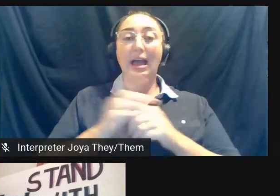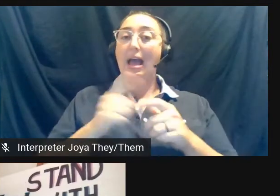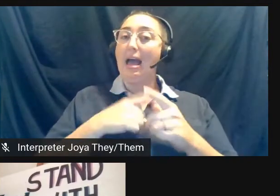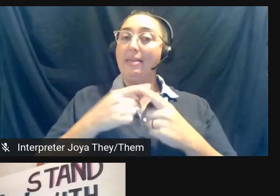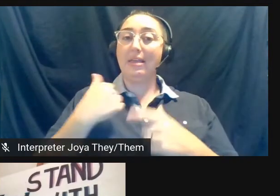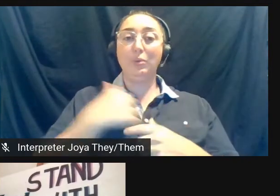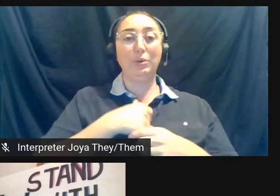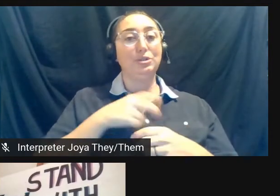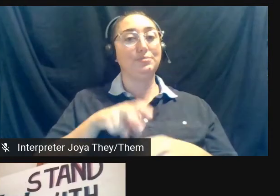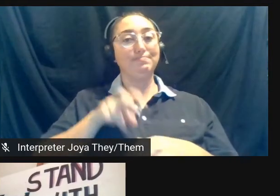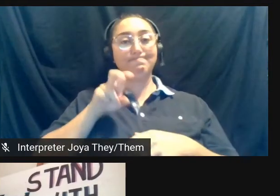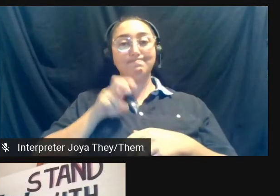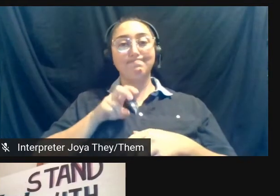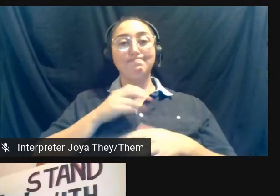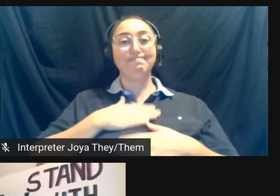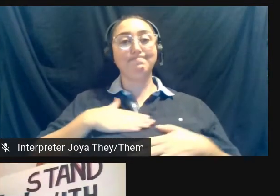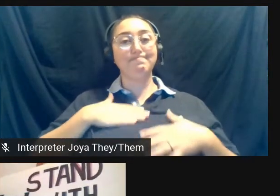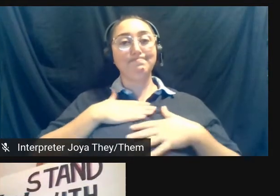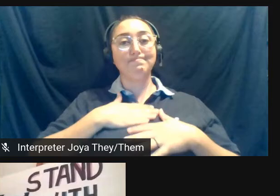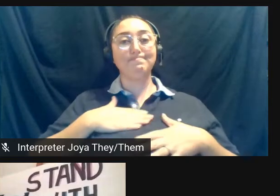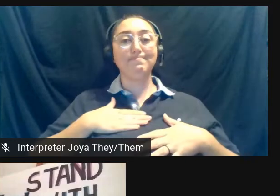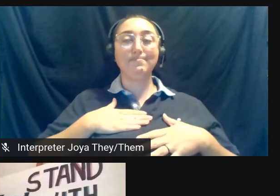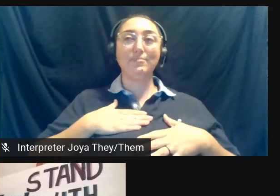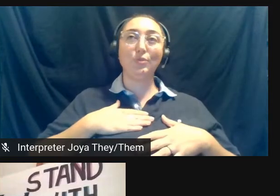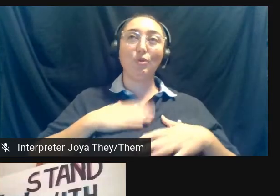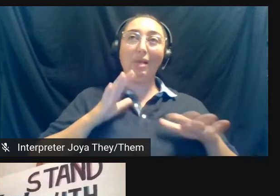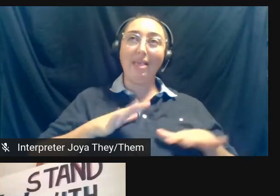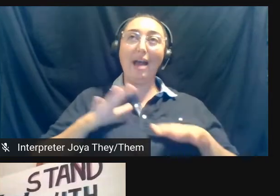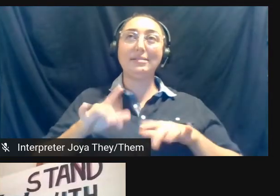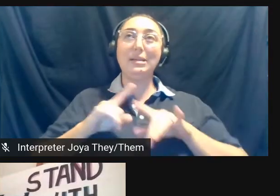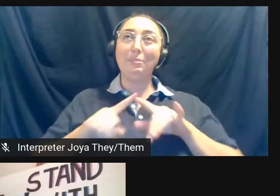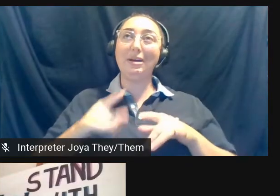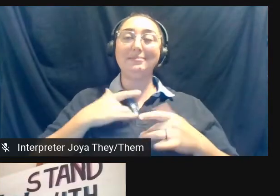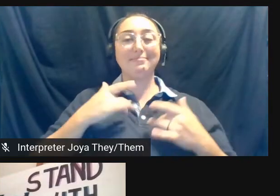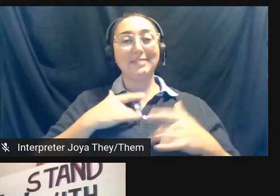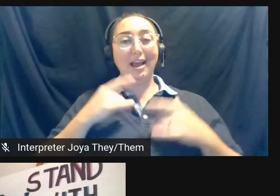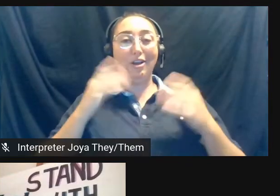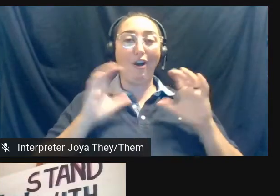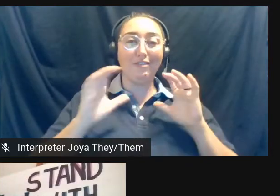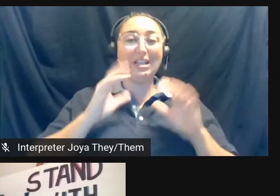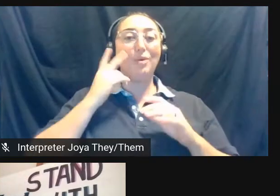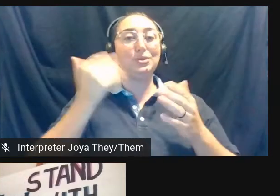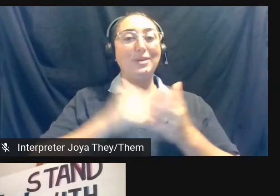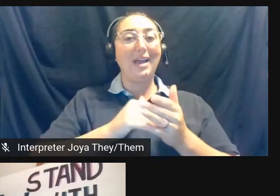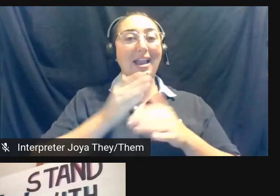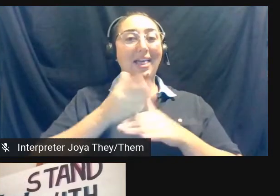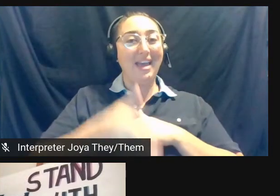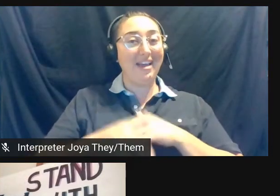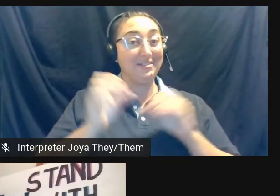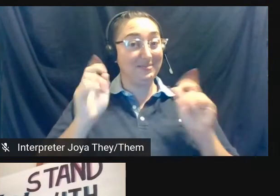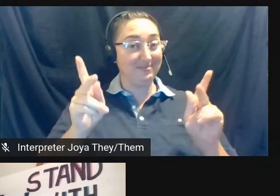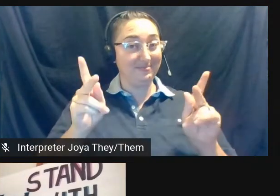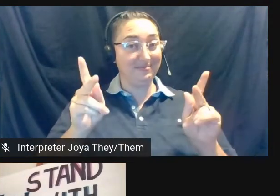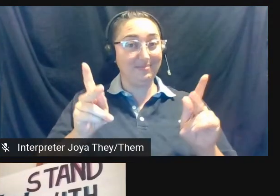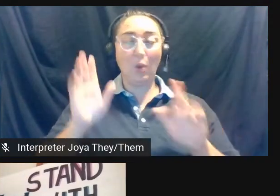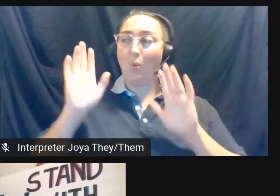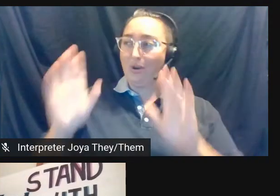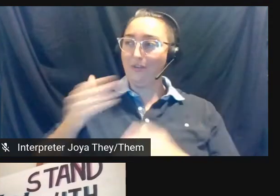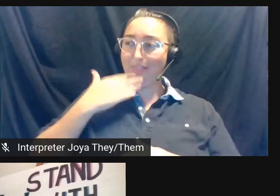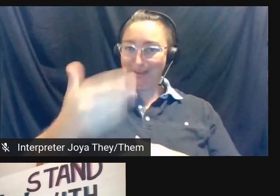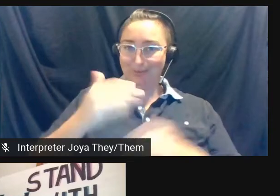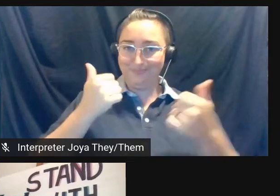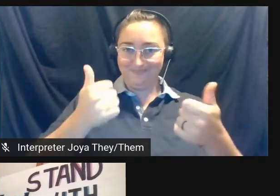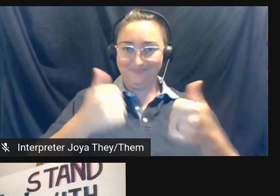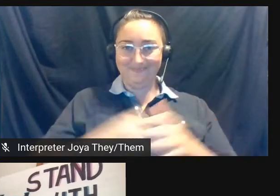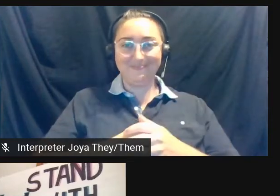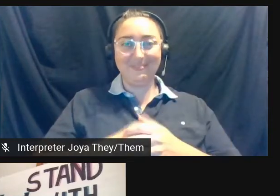just sit back and have a, hopefully a relaxing but stimulating conversation. And I'll see you again at the end. Sound good? That sounds fantastic. Thank you.